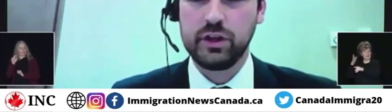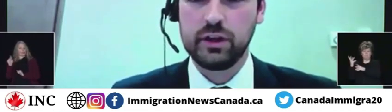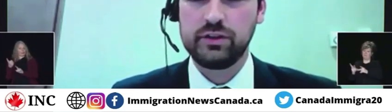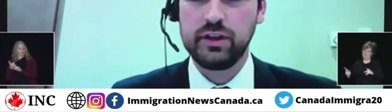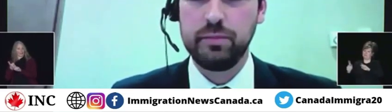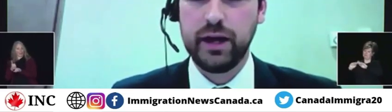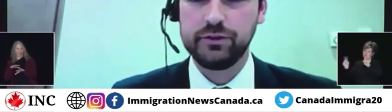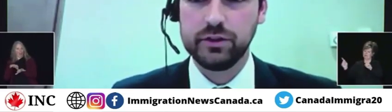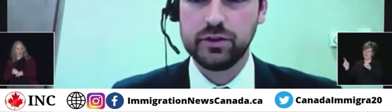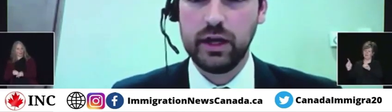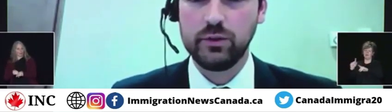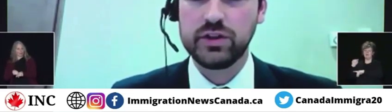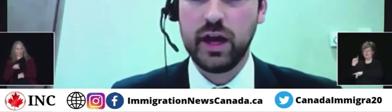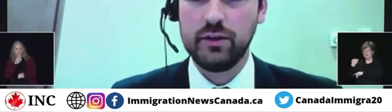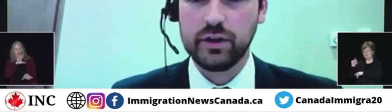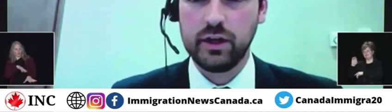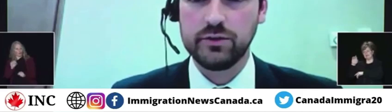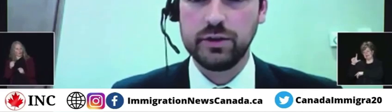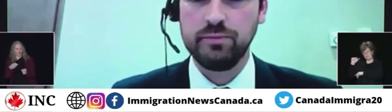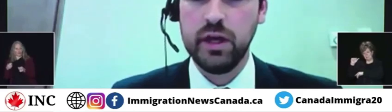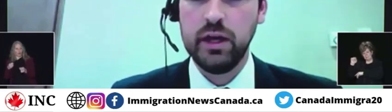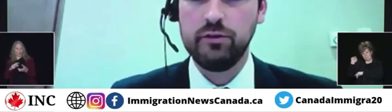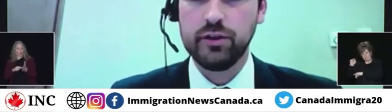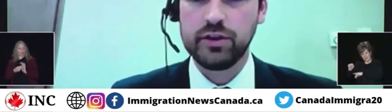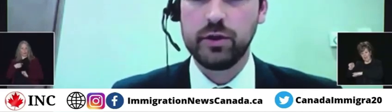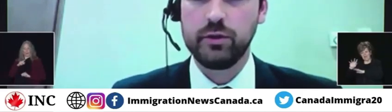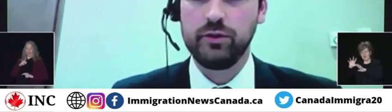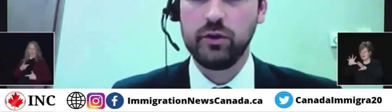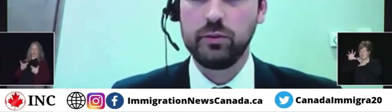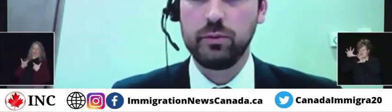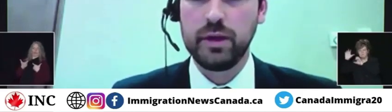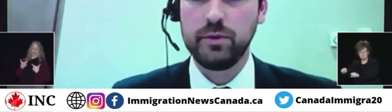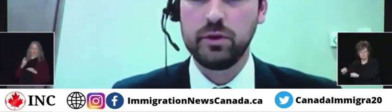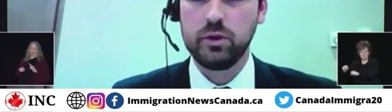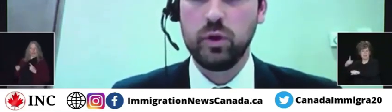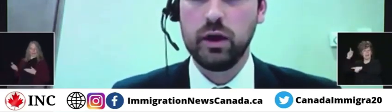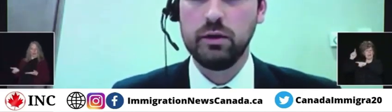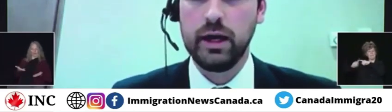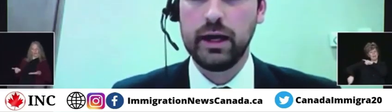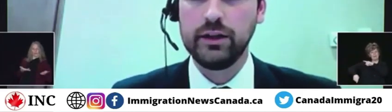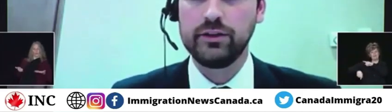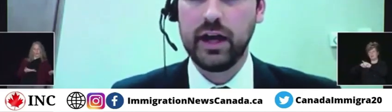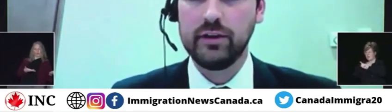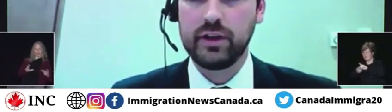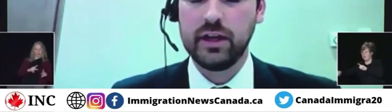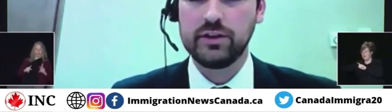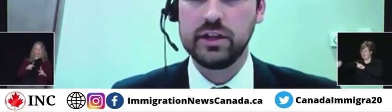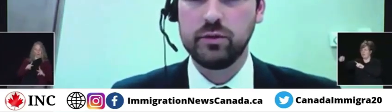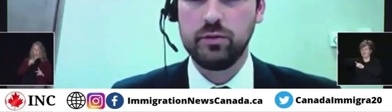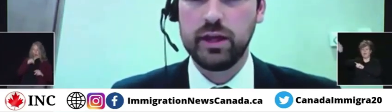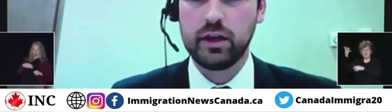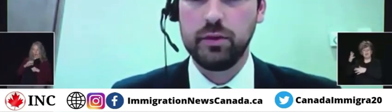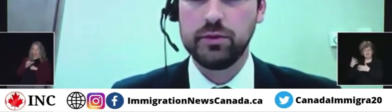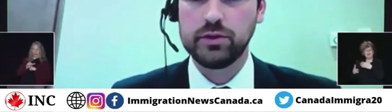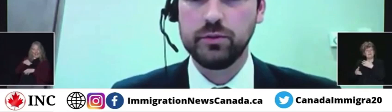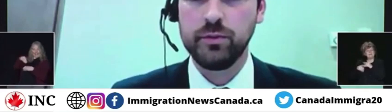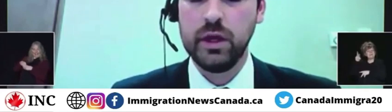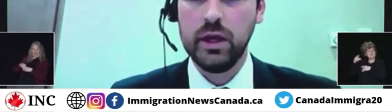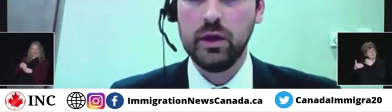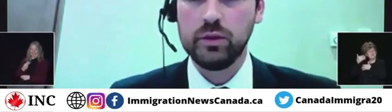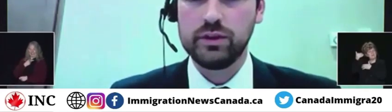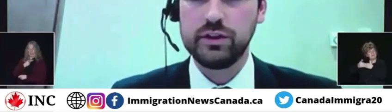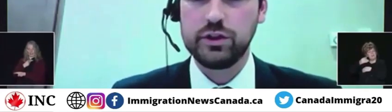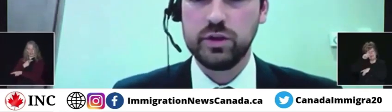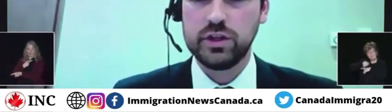us from securing safe passage outside of the country for the vulnerable people who are inside Afghanistan that we've made a commitment to.